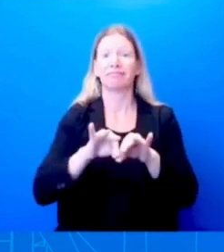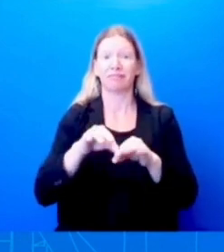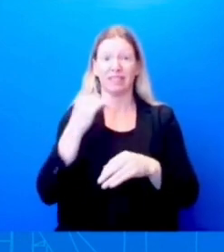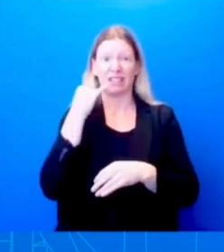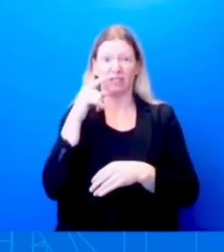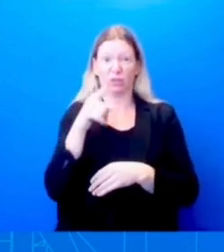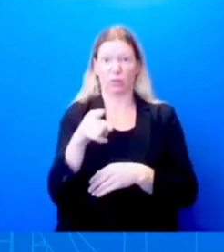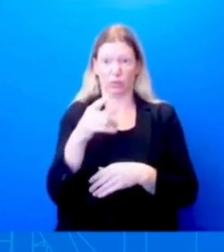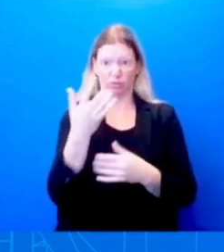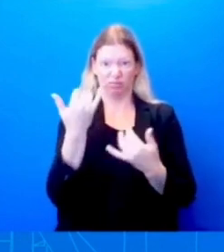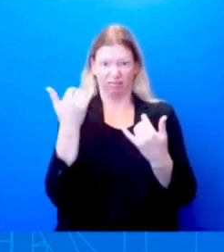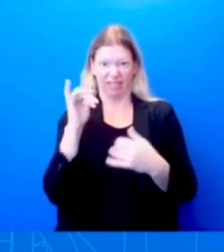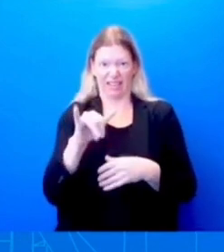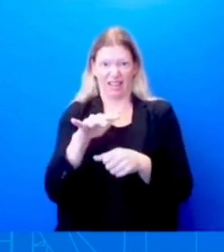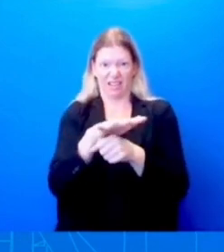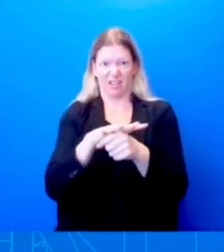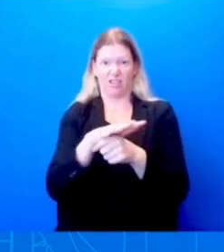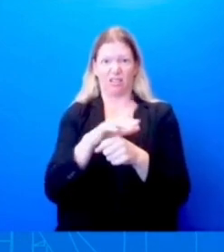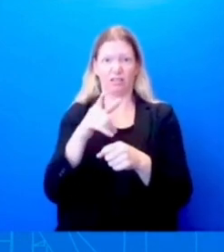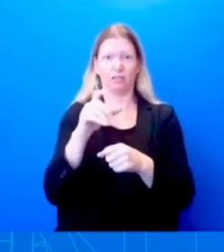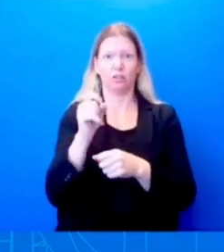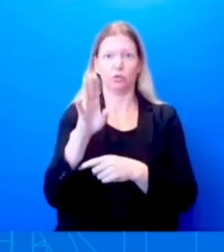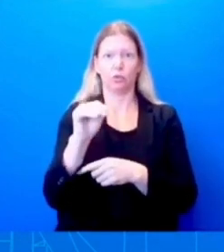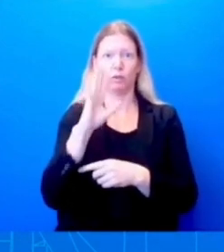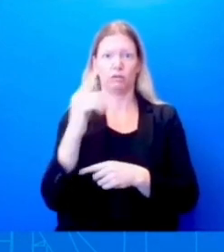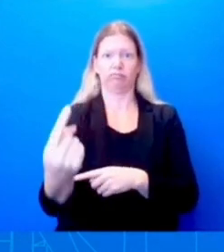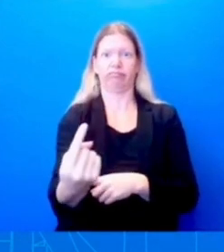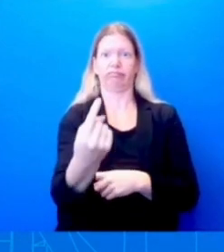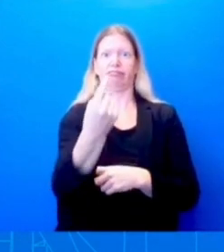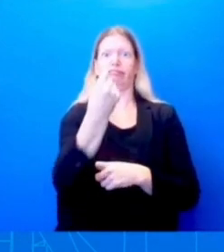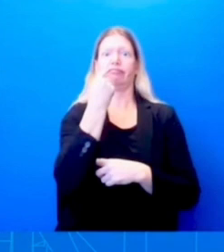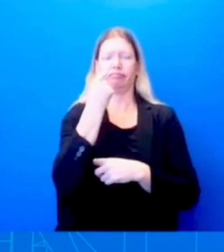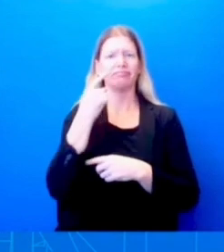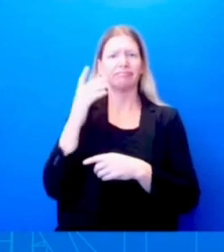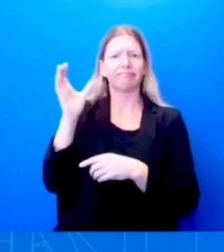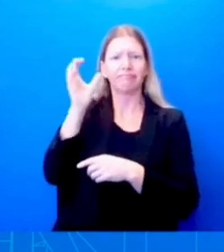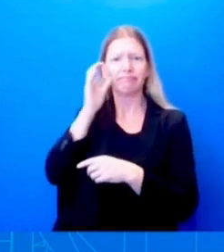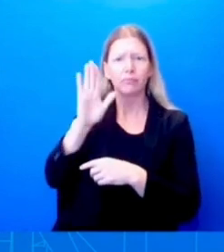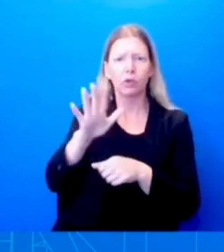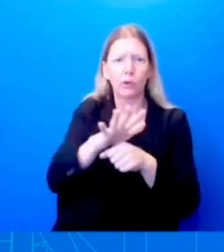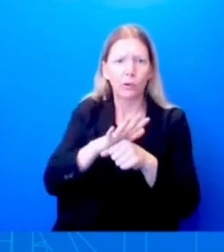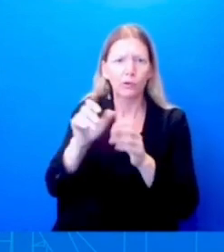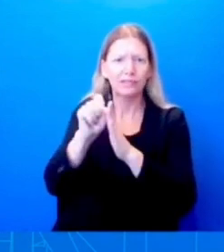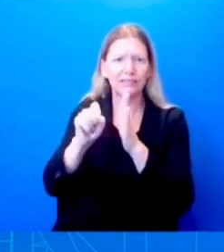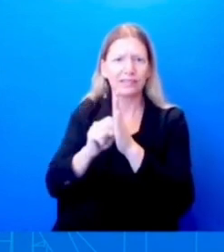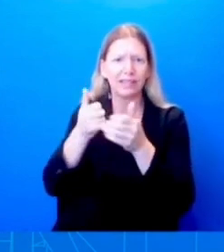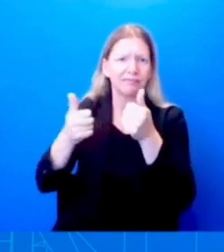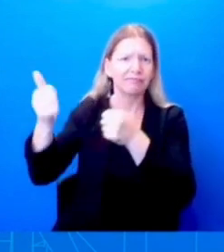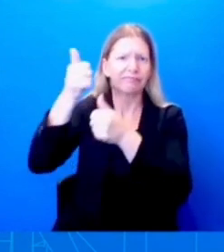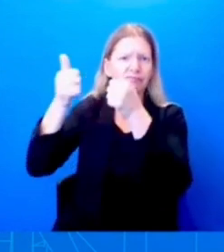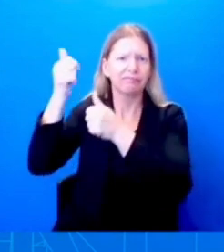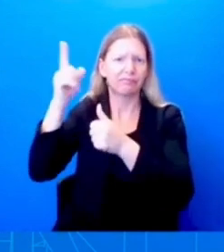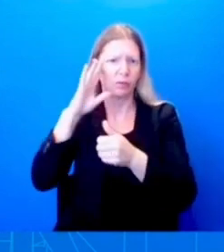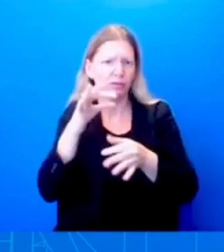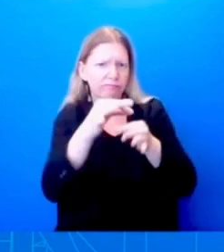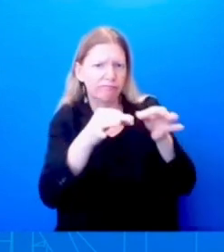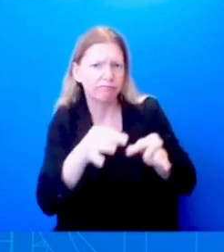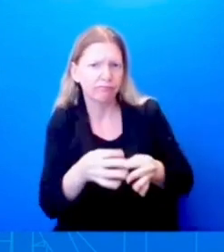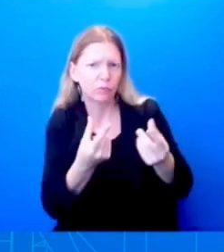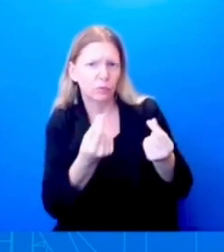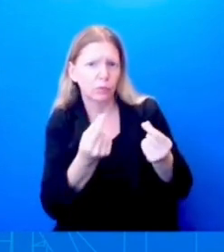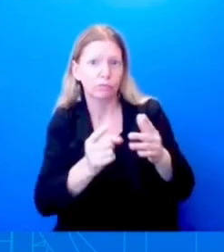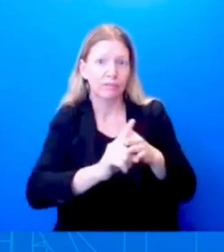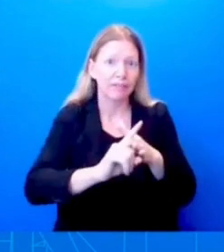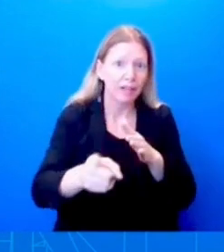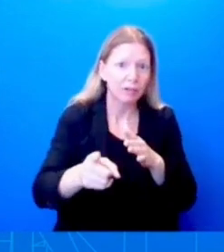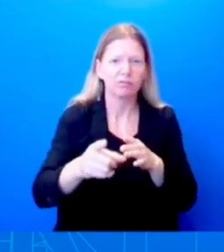evacuations or any updates. As we just announced moments ago, President Biden will travel to Hanoi, Vietnam on